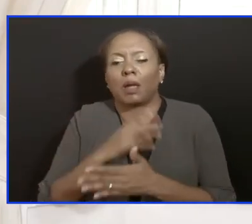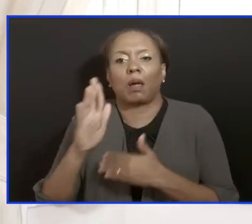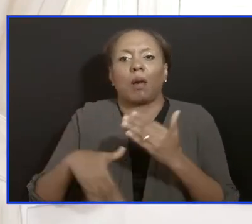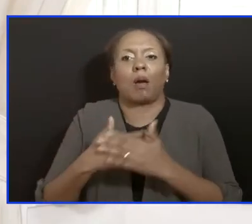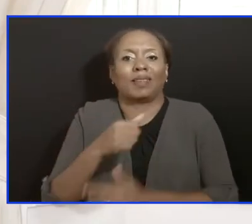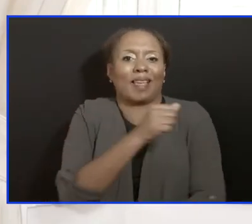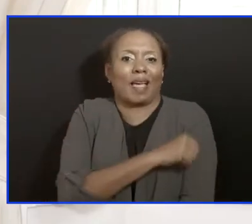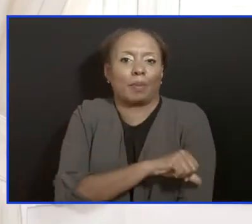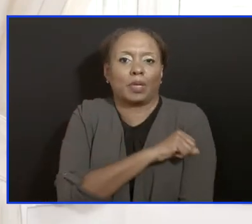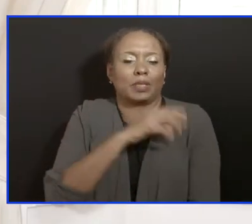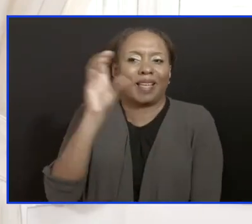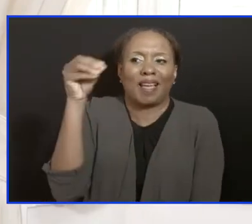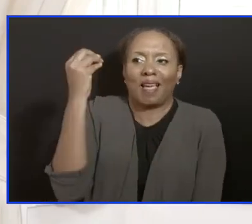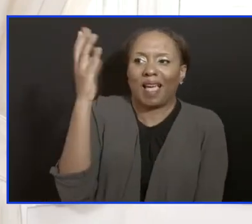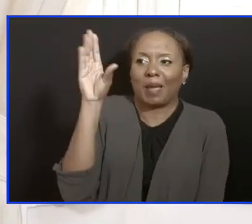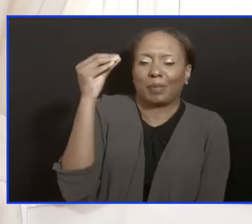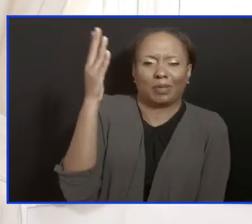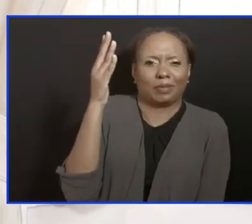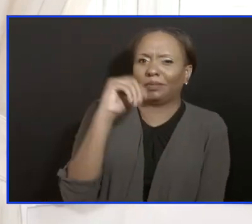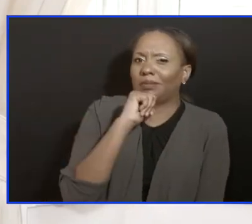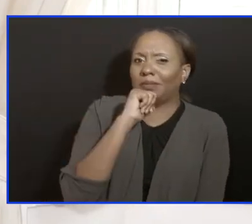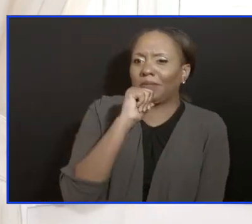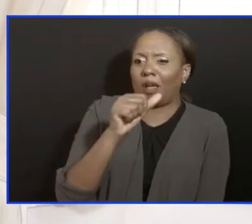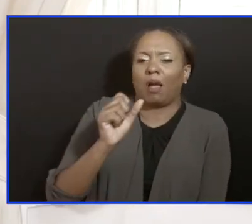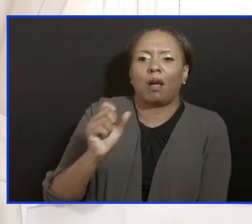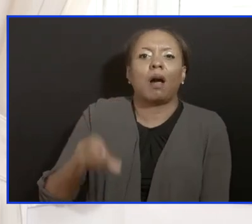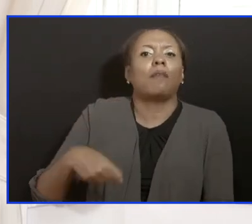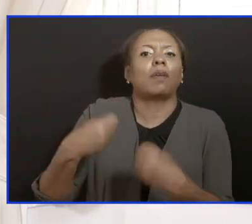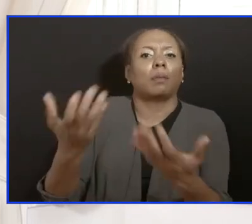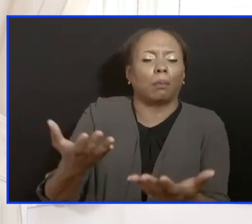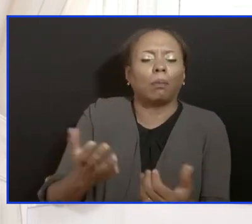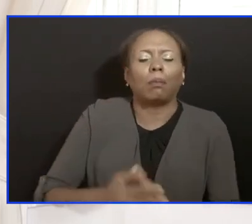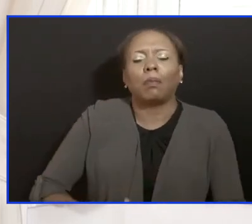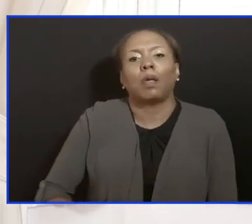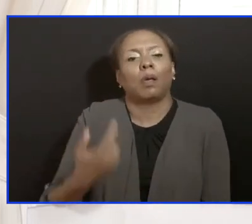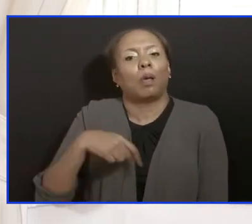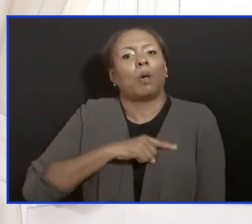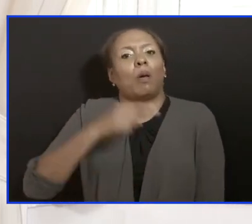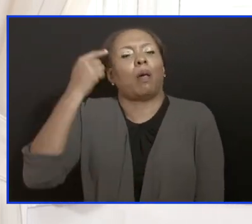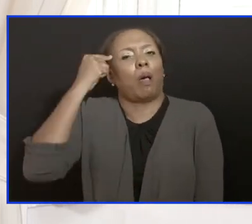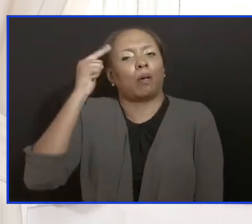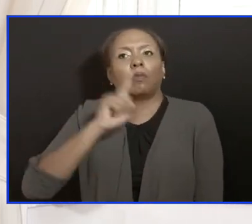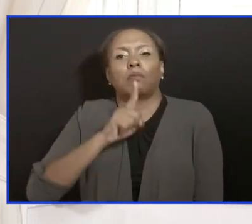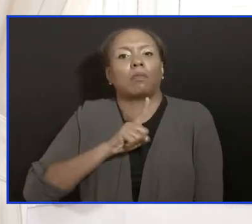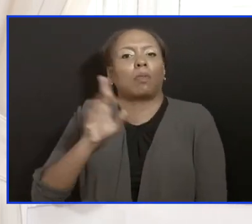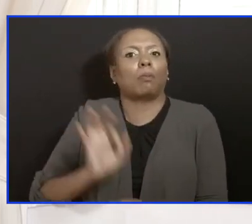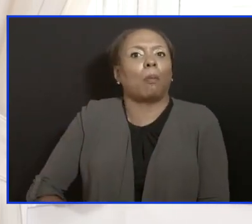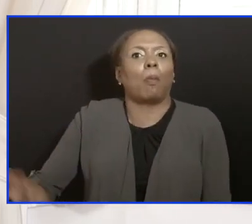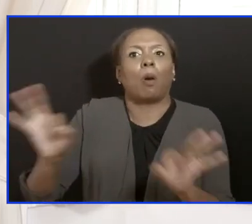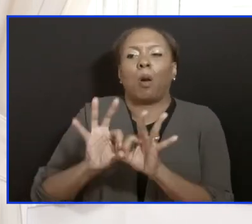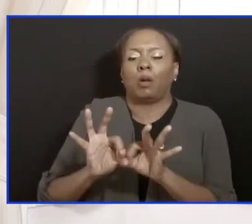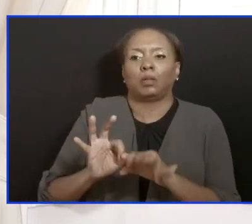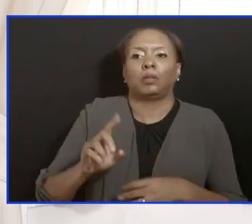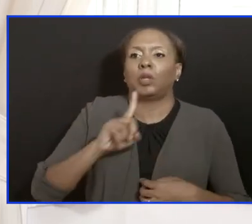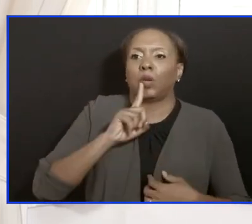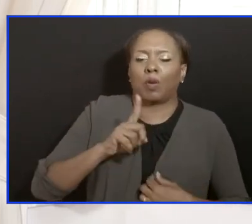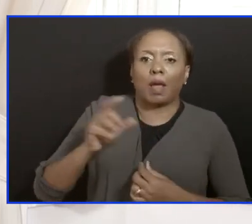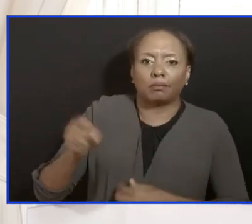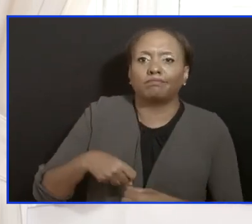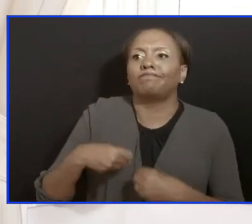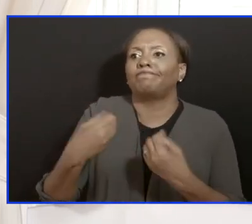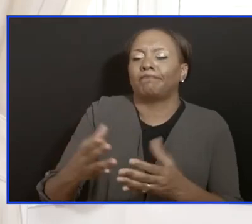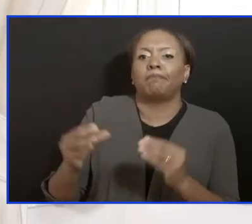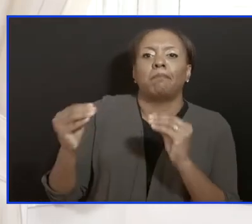provisions that we may need. And so we thought it necessary, especially for COVID positive patients to provide them with an